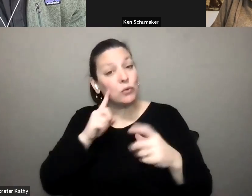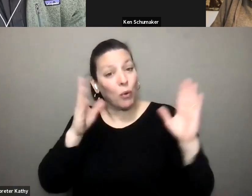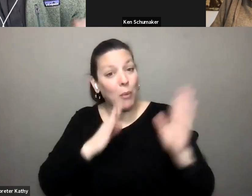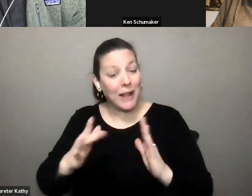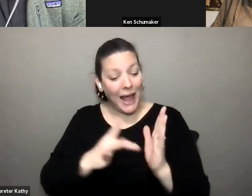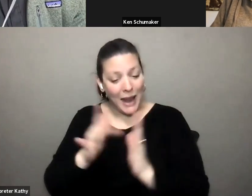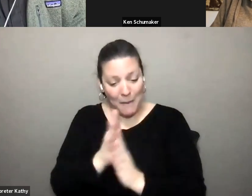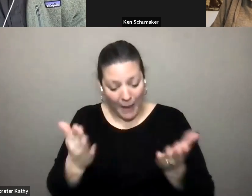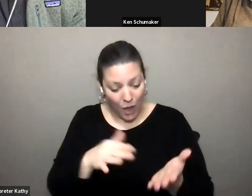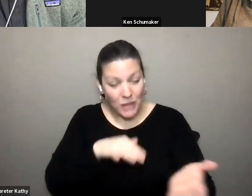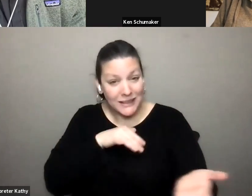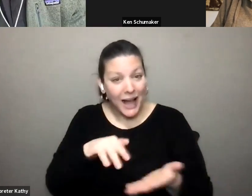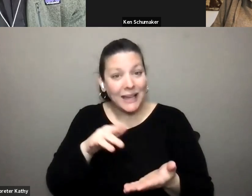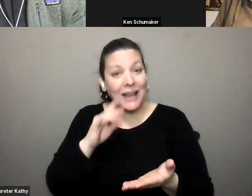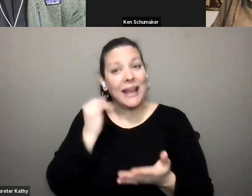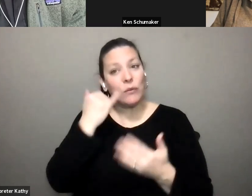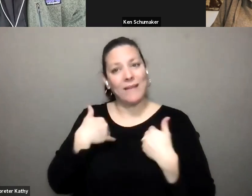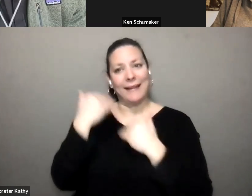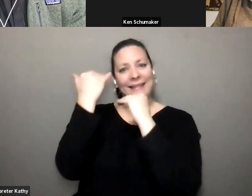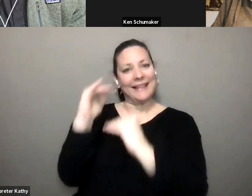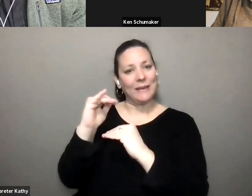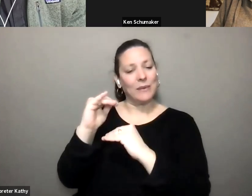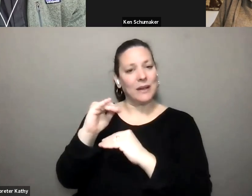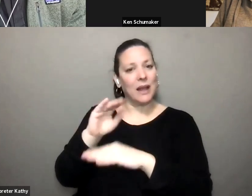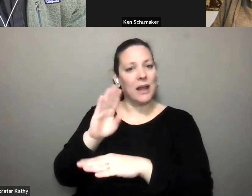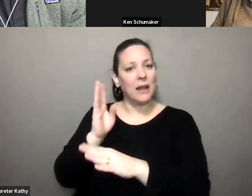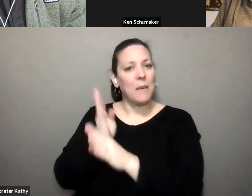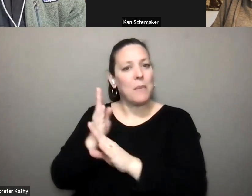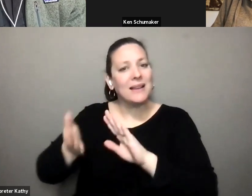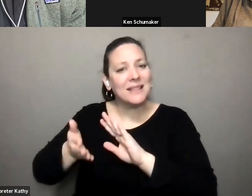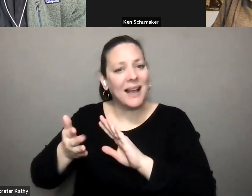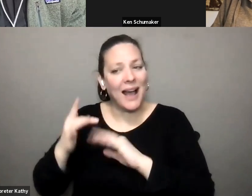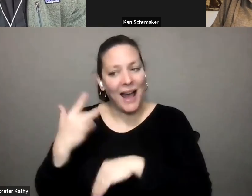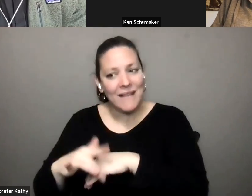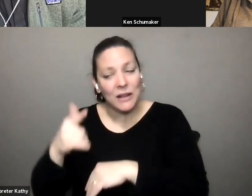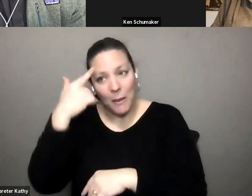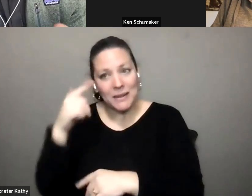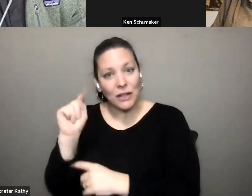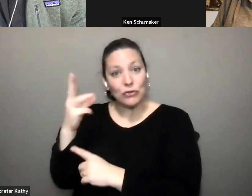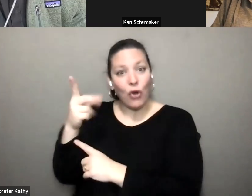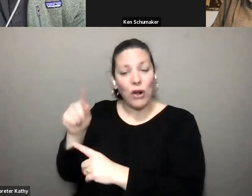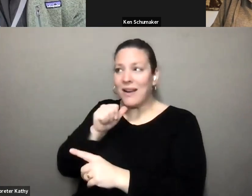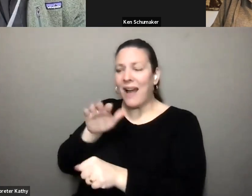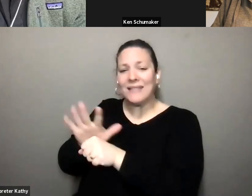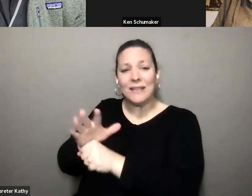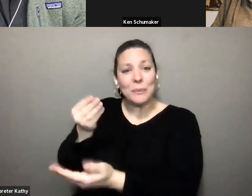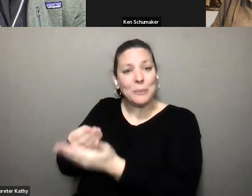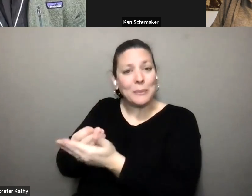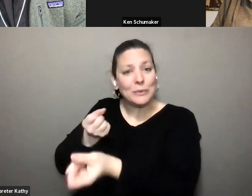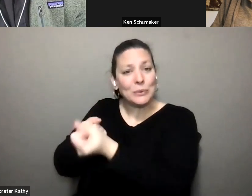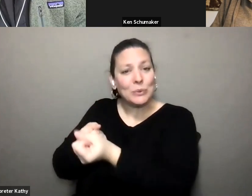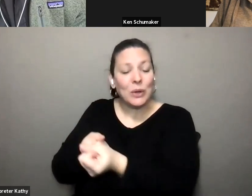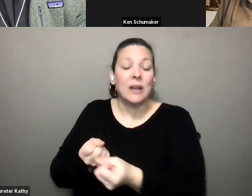deal with limited bus hours because tarda just doesn't have adequate funding and the big one as you might